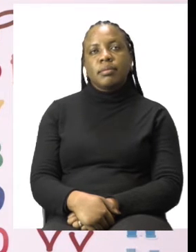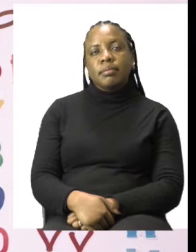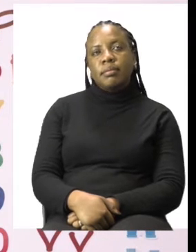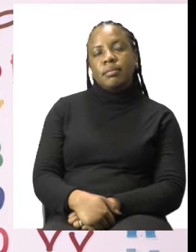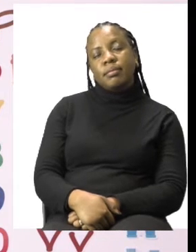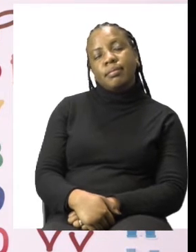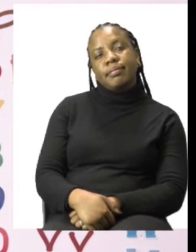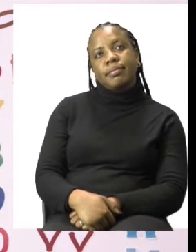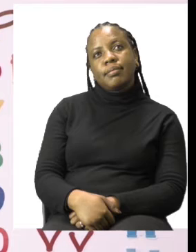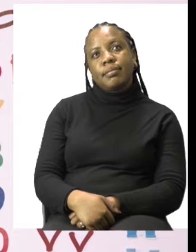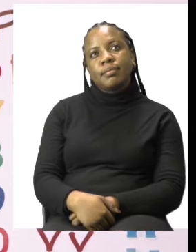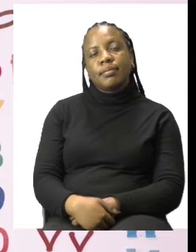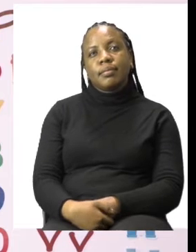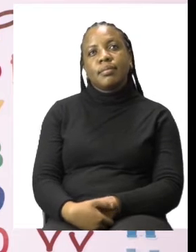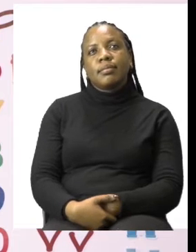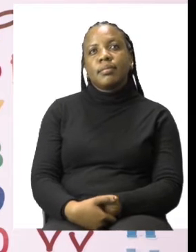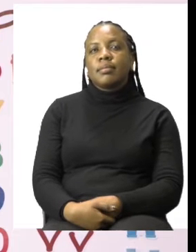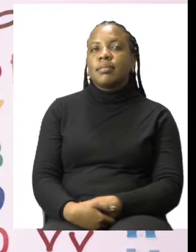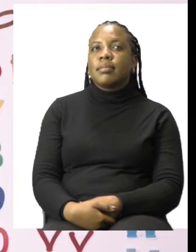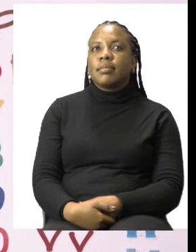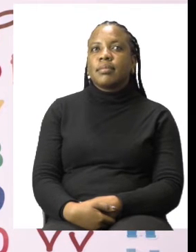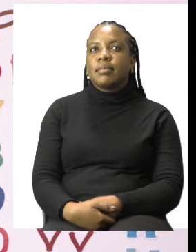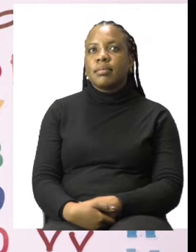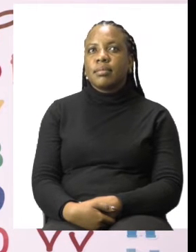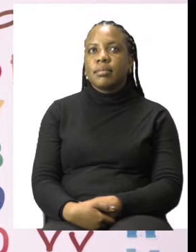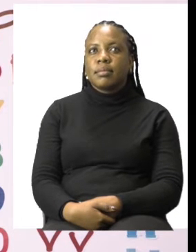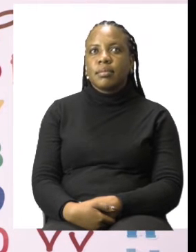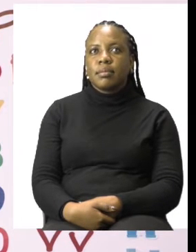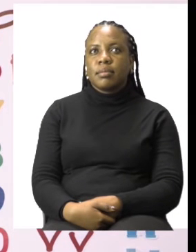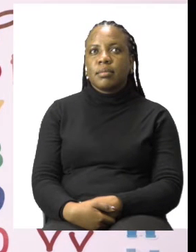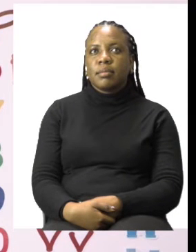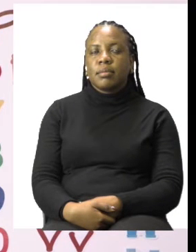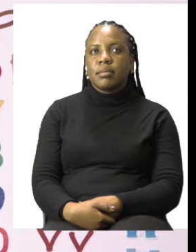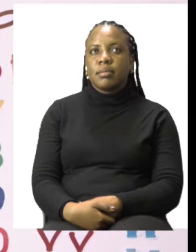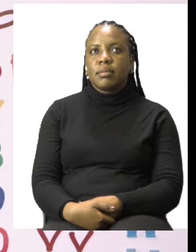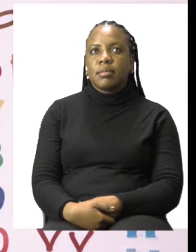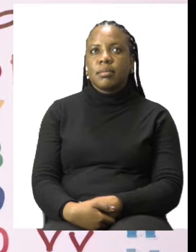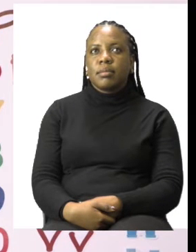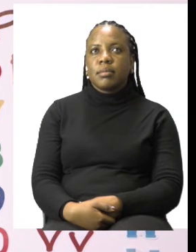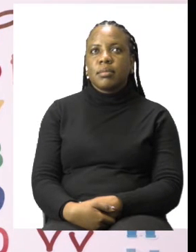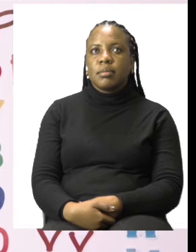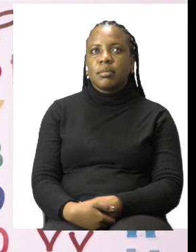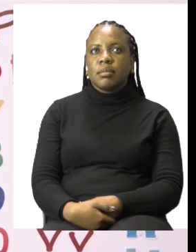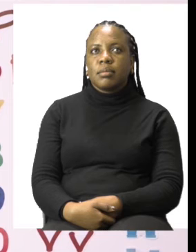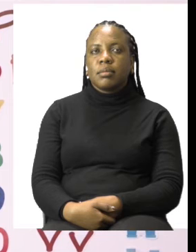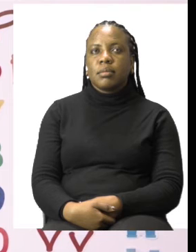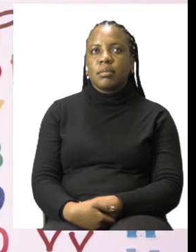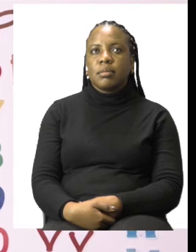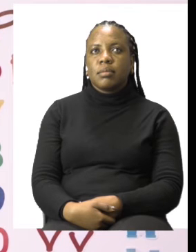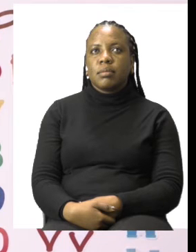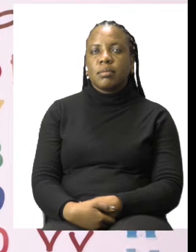Now let's do the next word, the D word. So on D we are doing the word winter.